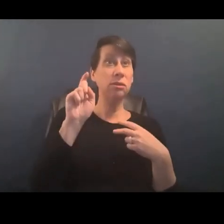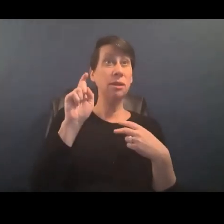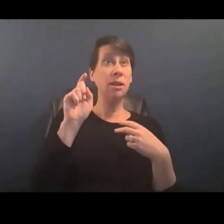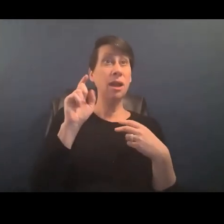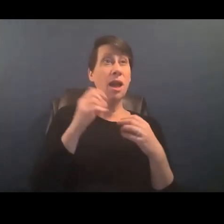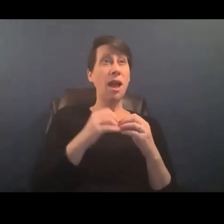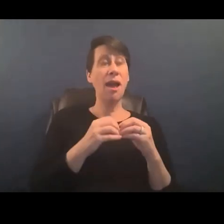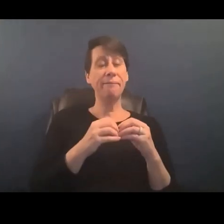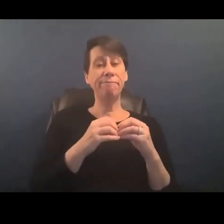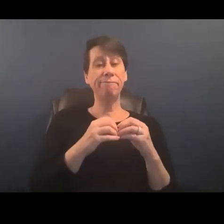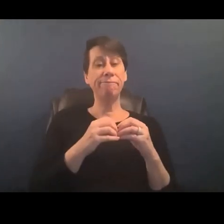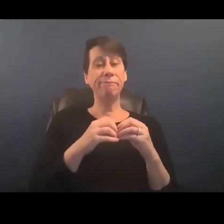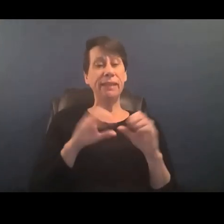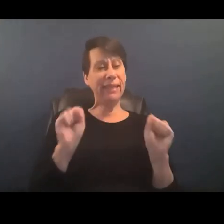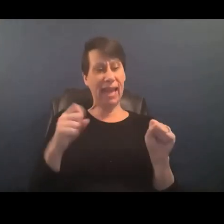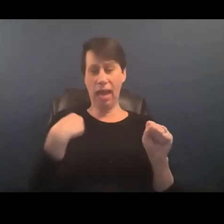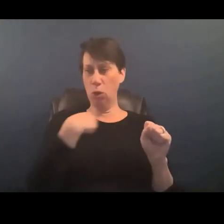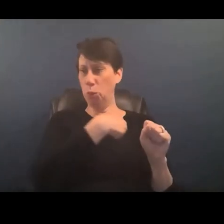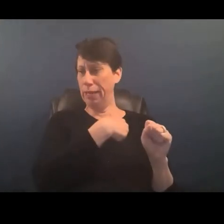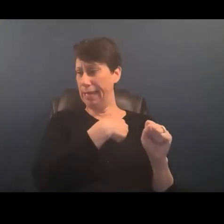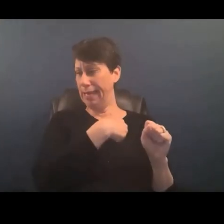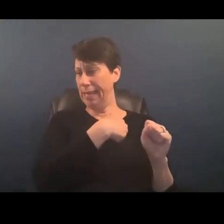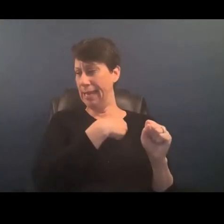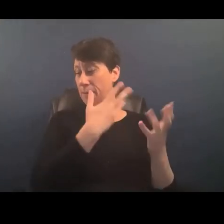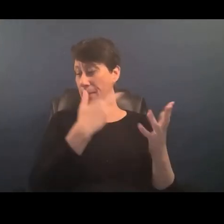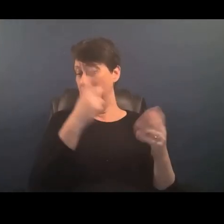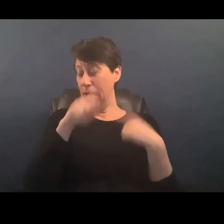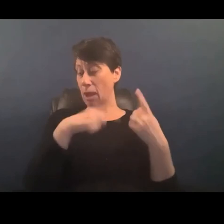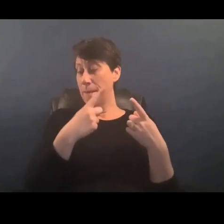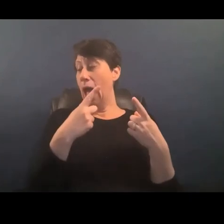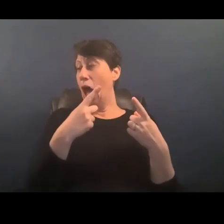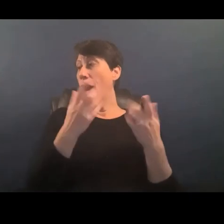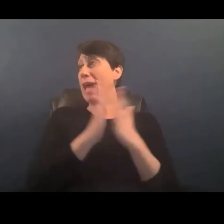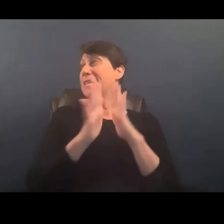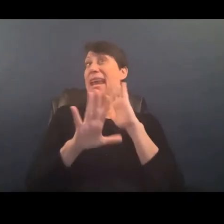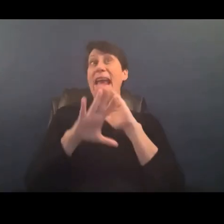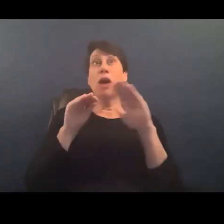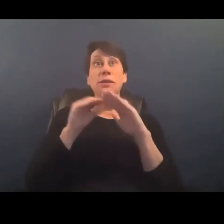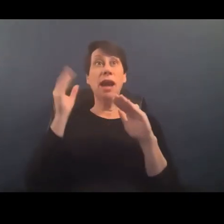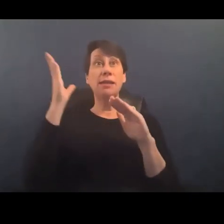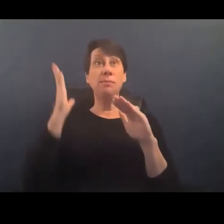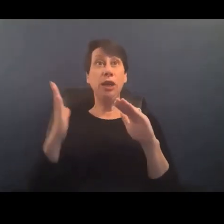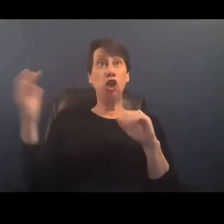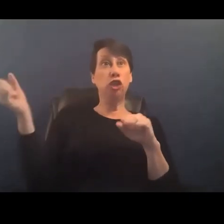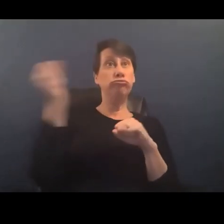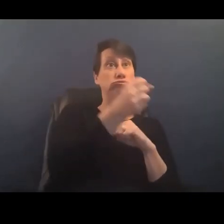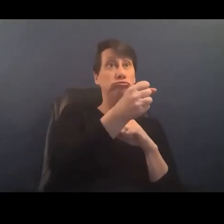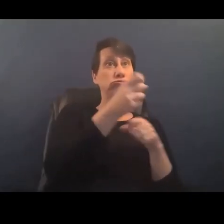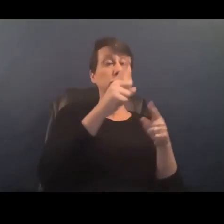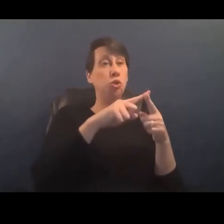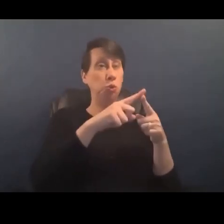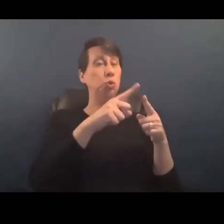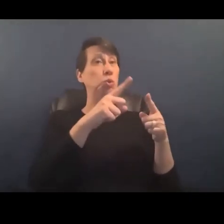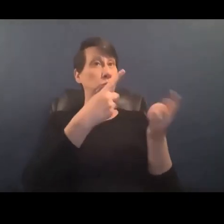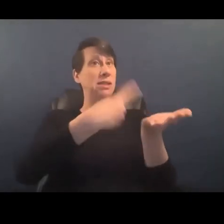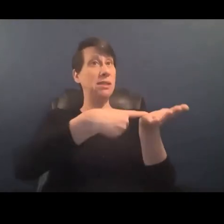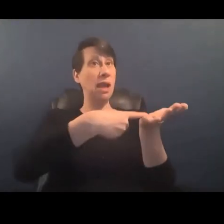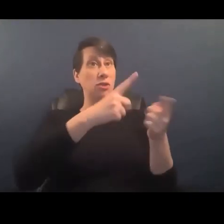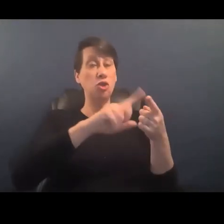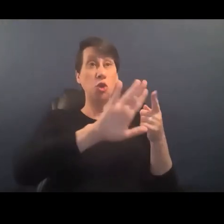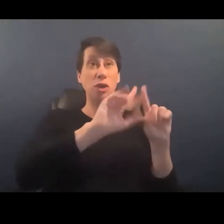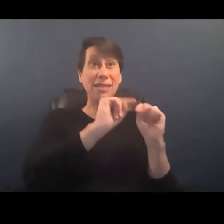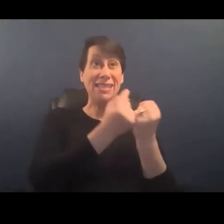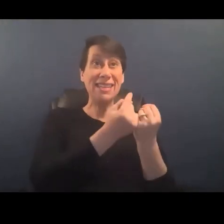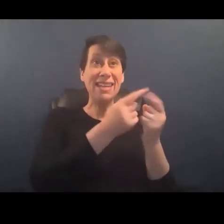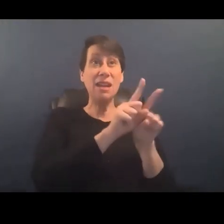um could we could we think about maybe bringing in outside speakers um to talk to um your team as a